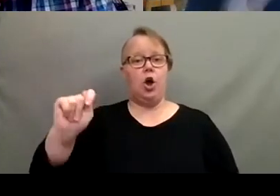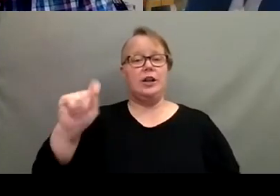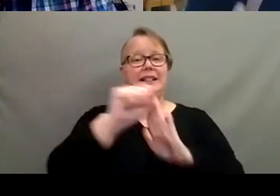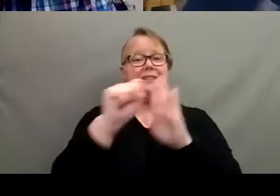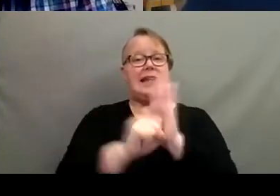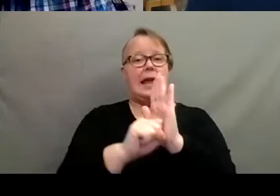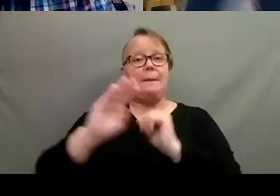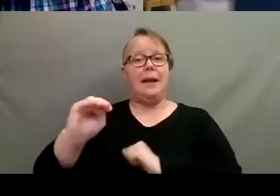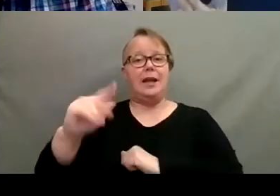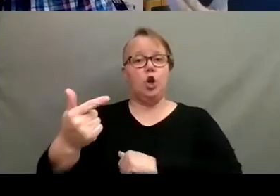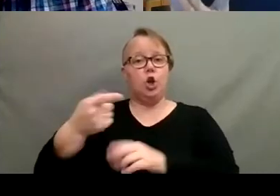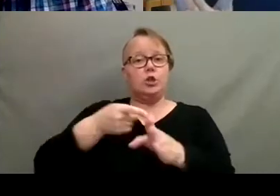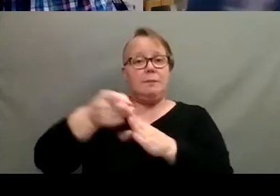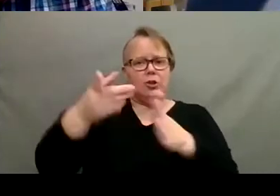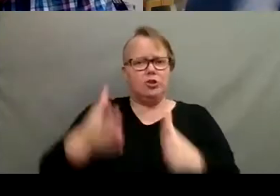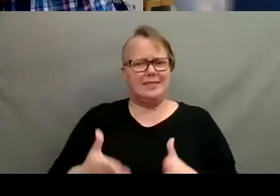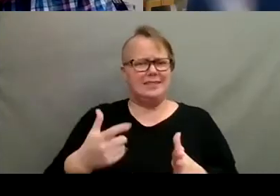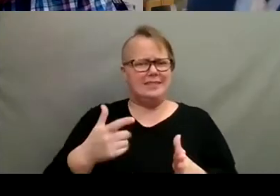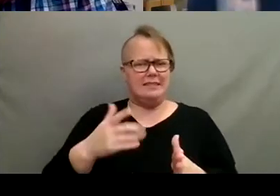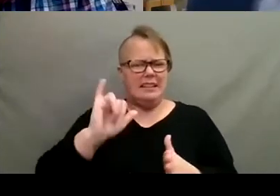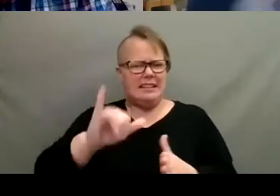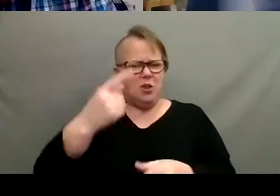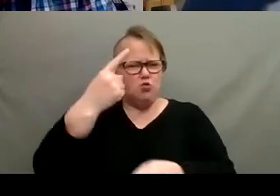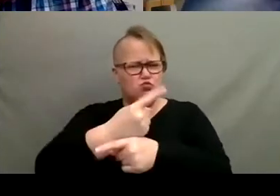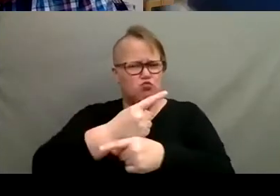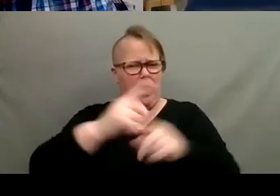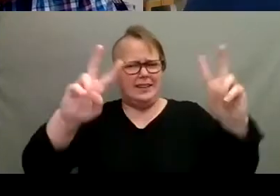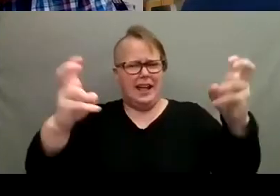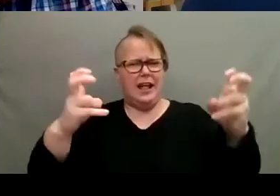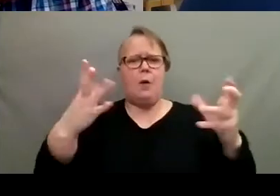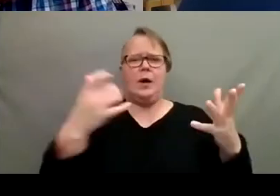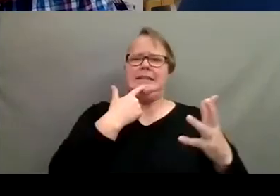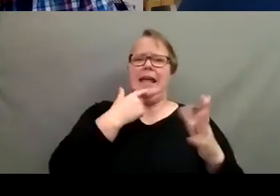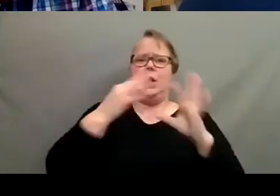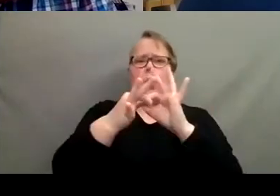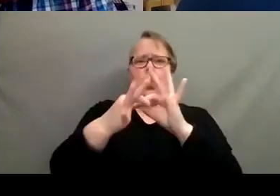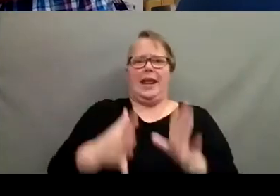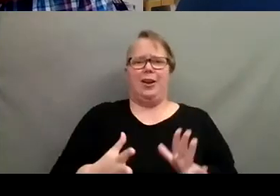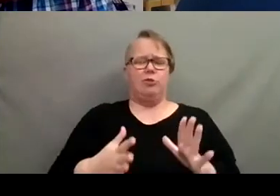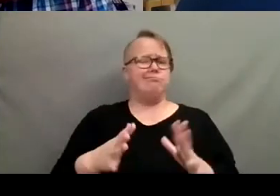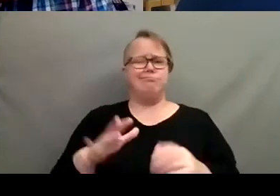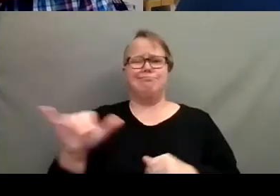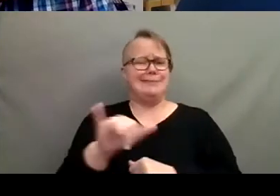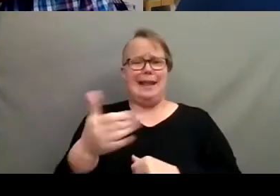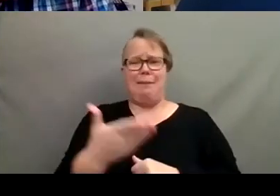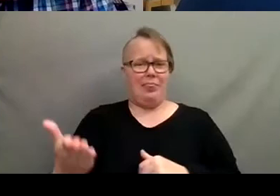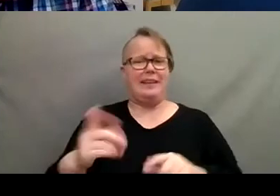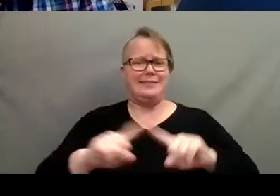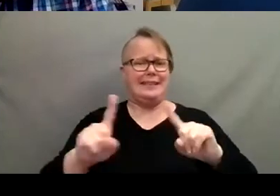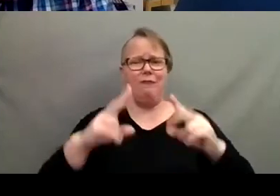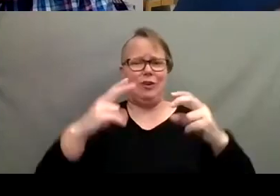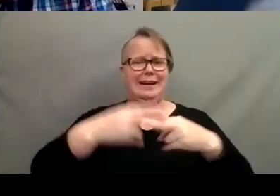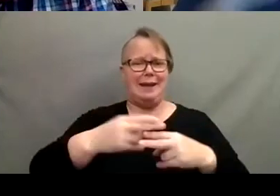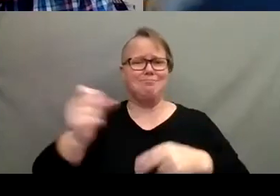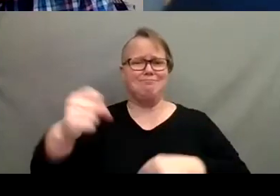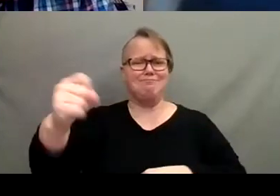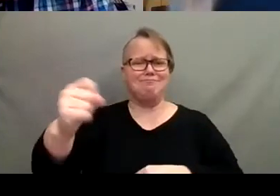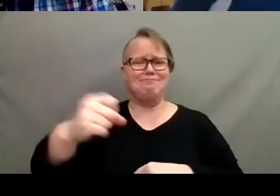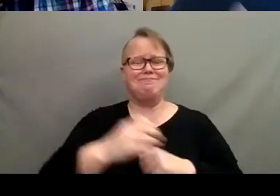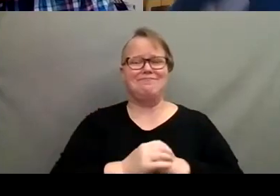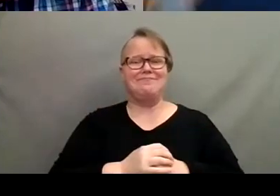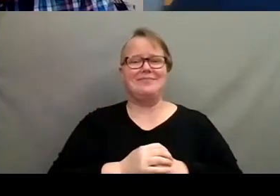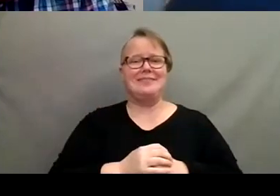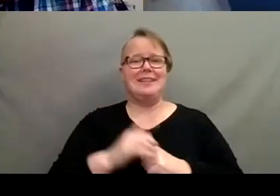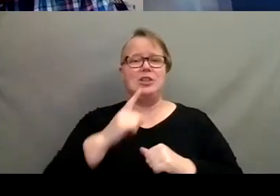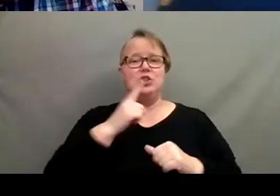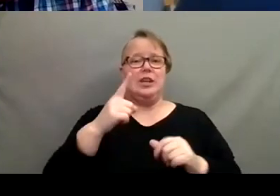specialist. Am I saying your title right? Cause I keep wanting to say coordinator, but I know. Same thing, just, yep. Different name. Yep. Candace is the